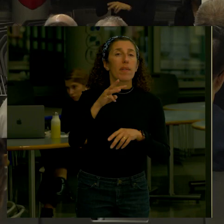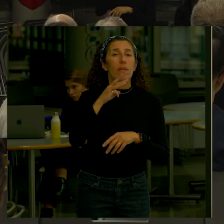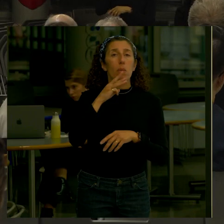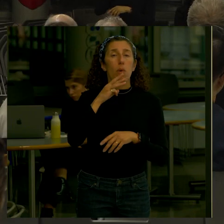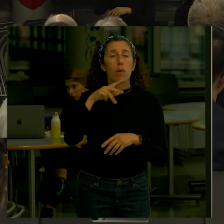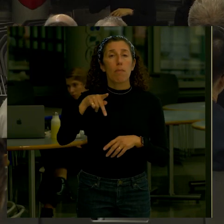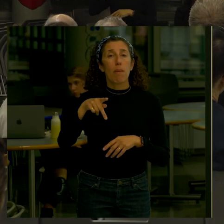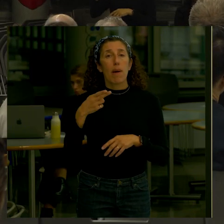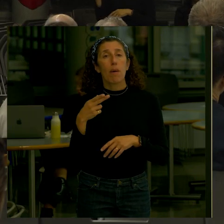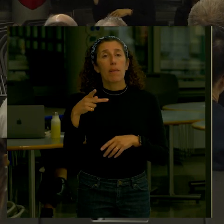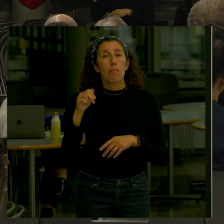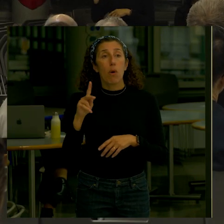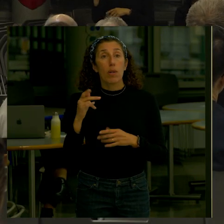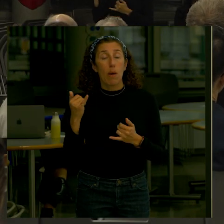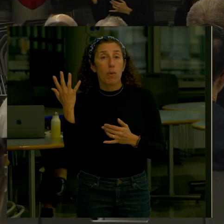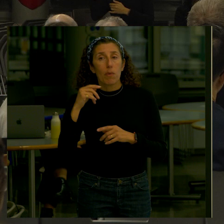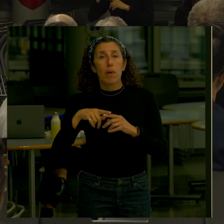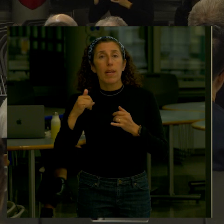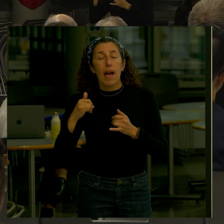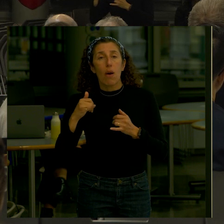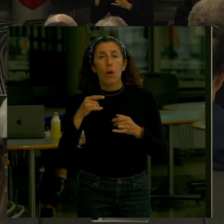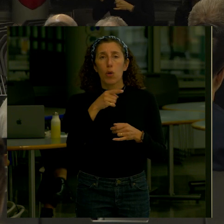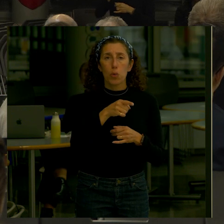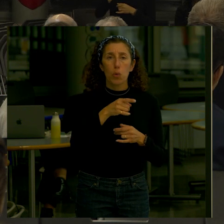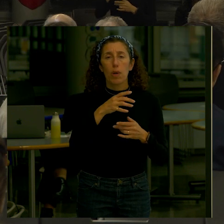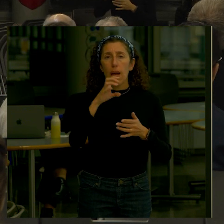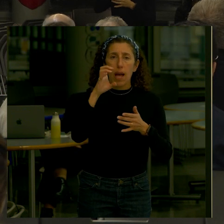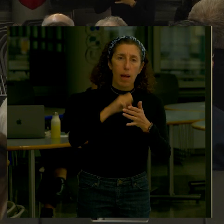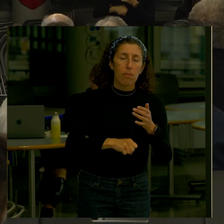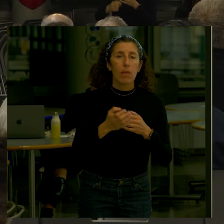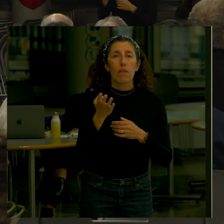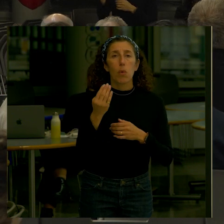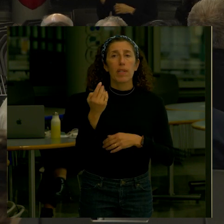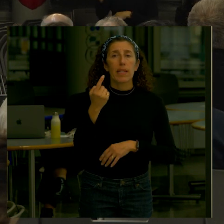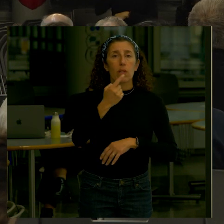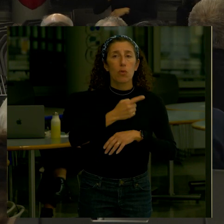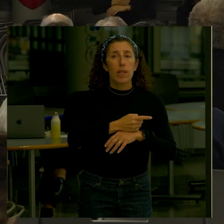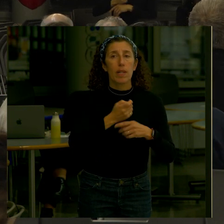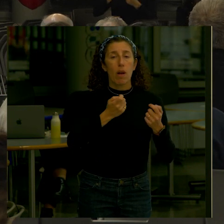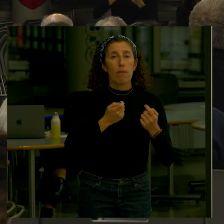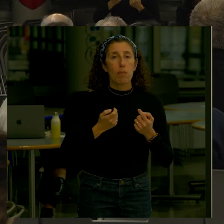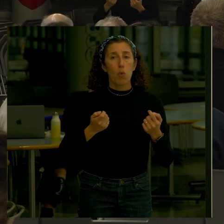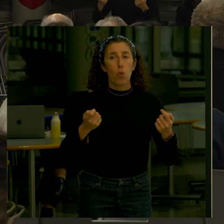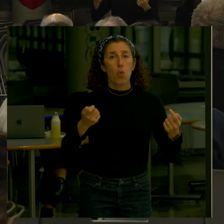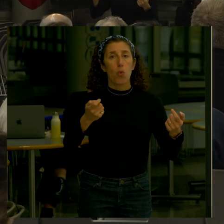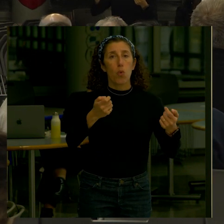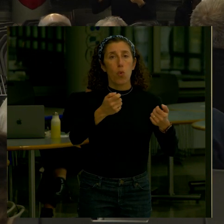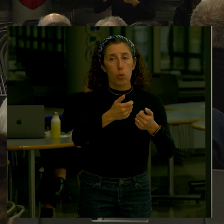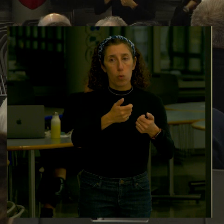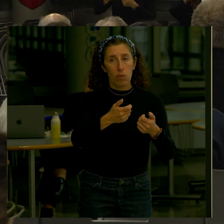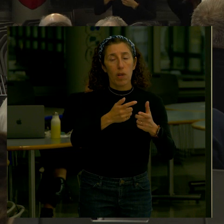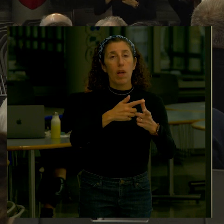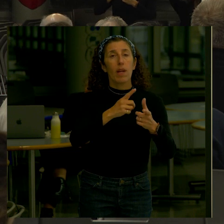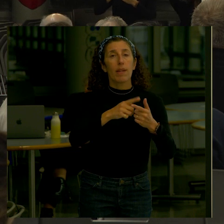It's 14 trees removed from around the outside of that So it diminishes that completely And